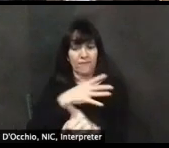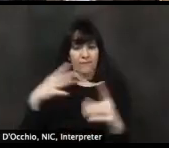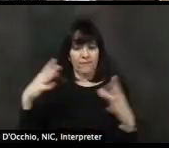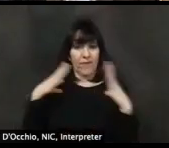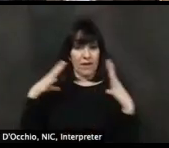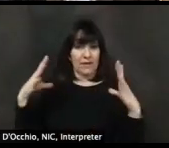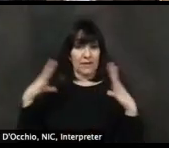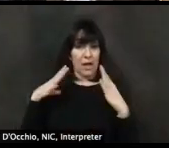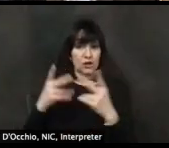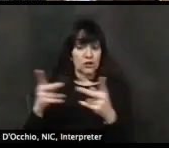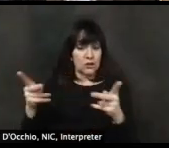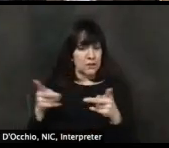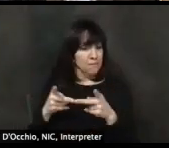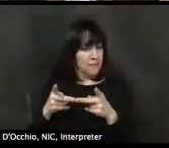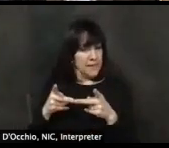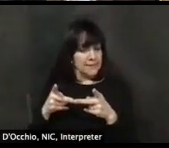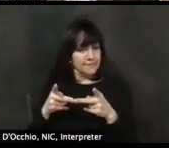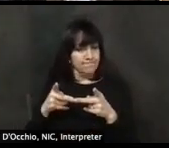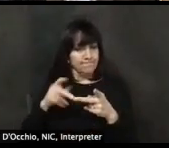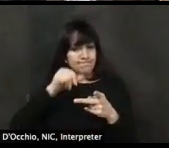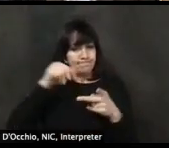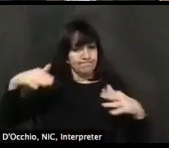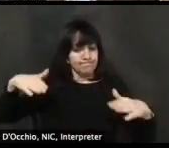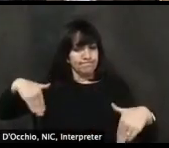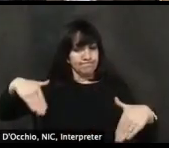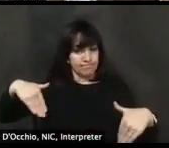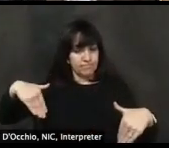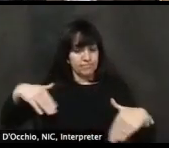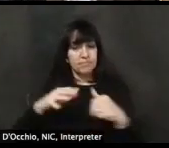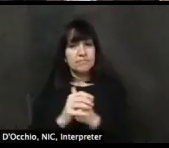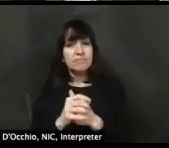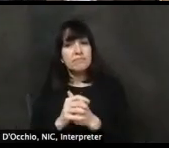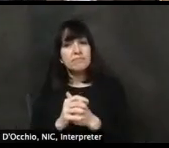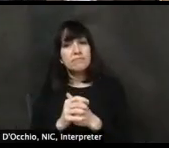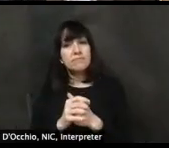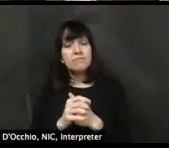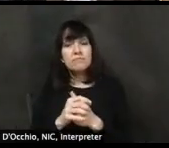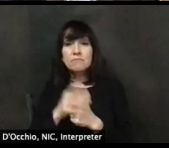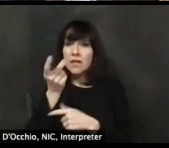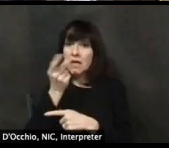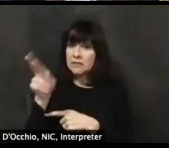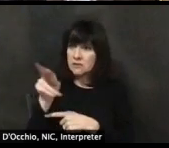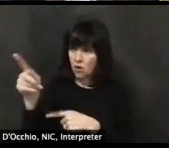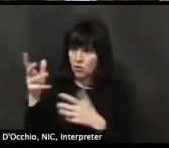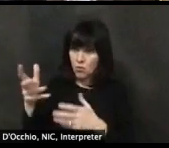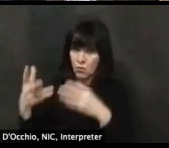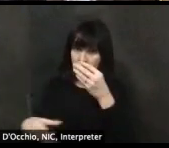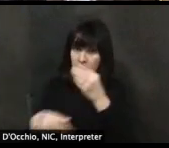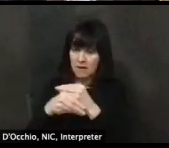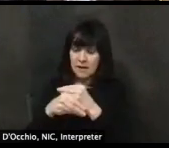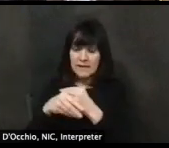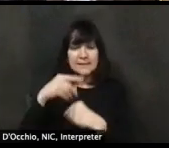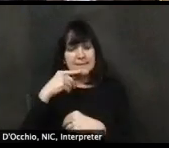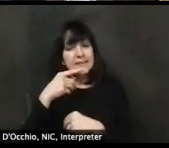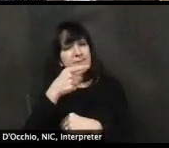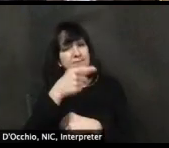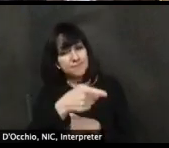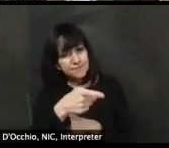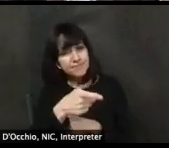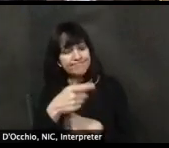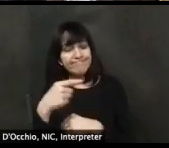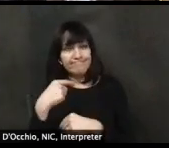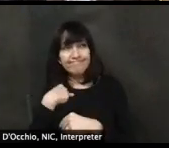I think you summarized that great. I think the, the only thing I'll add and kind of, um, hearing the governor's voice and